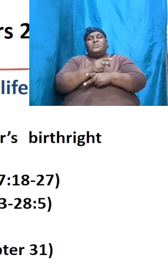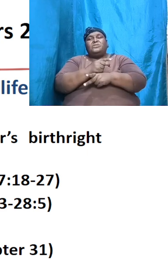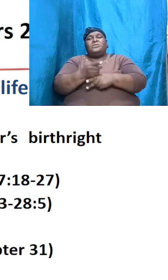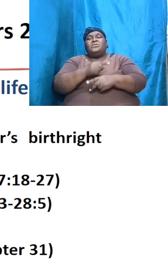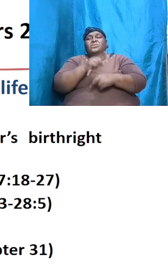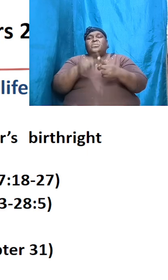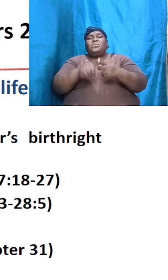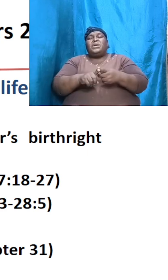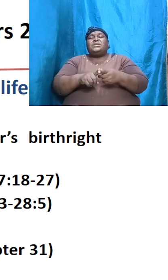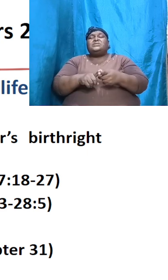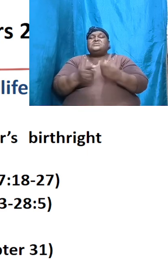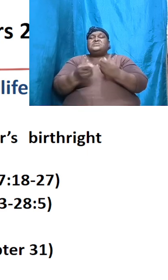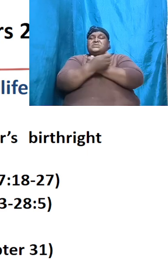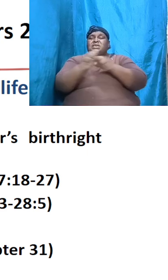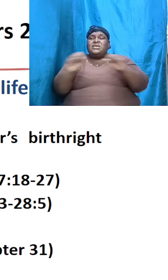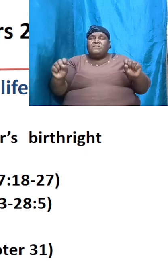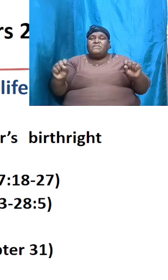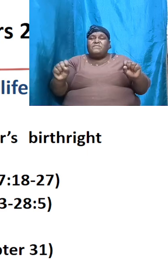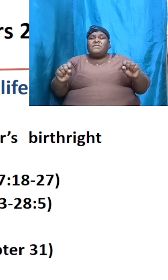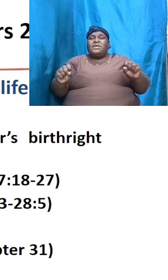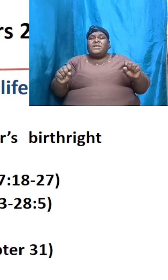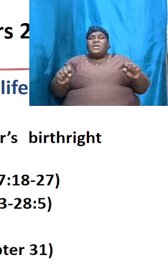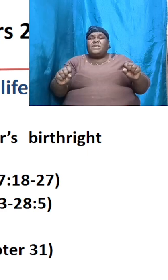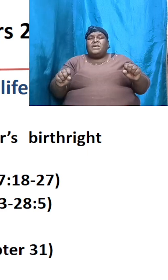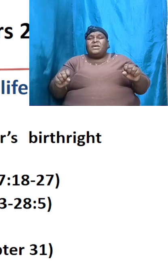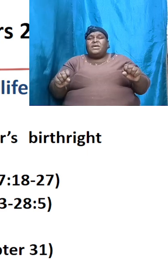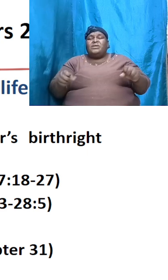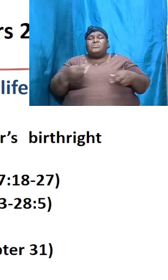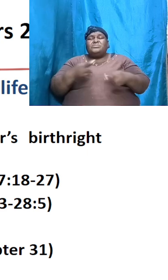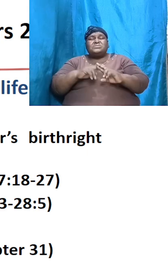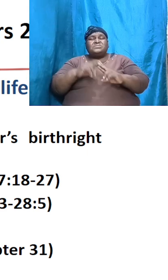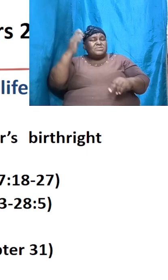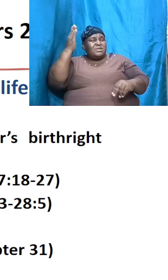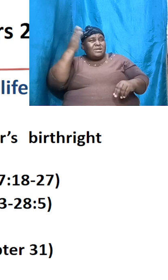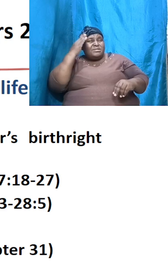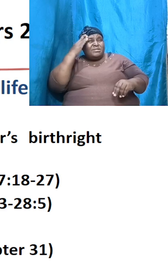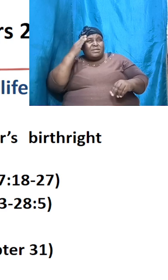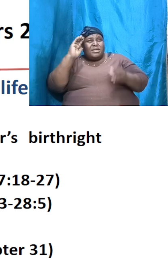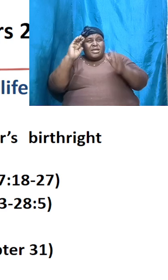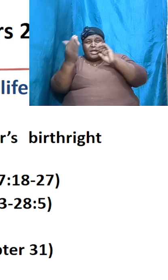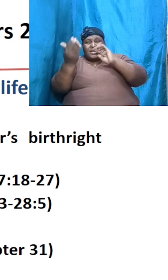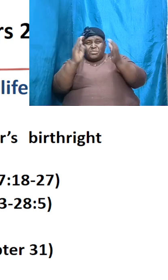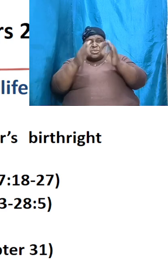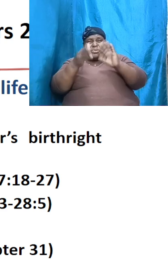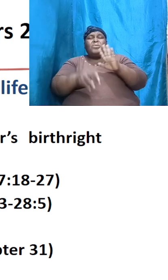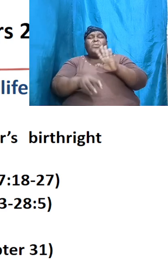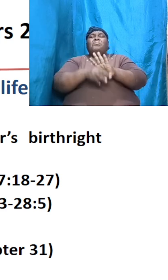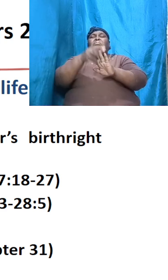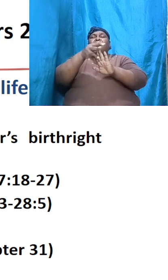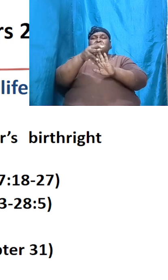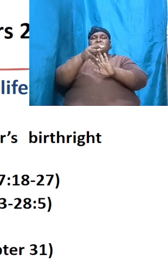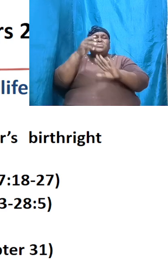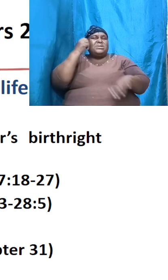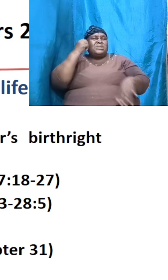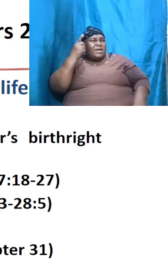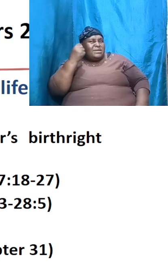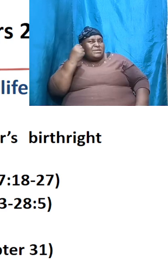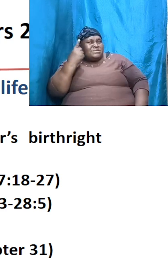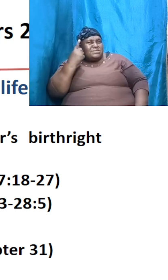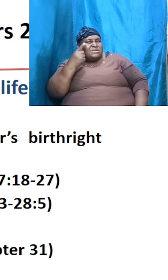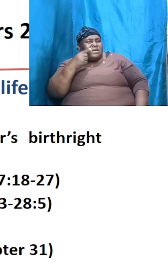saved and when we now acquire knowledge and when we now become mature and we understand